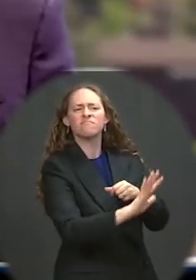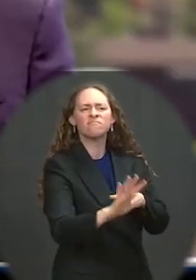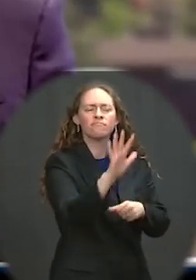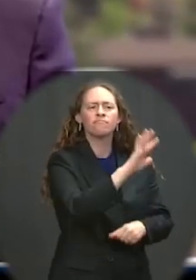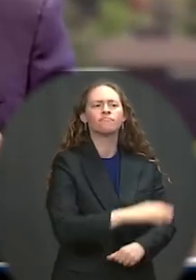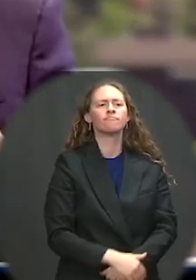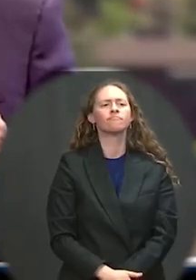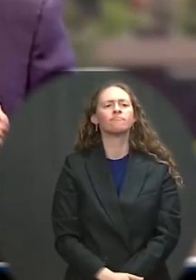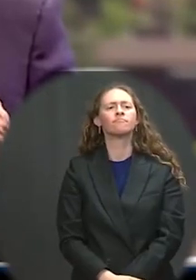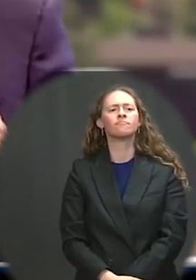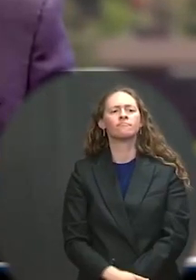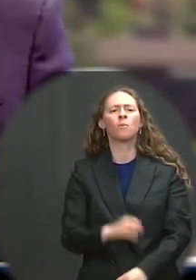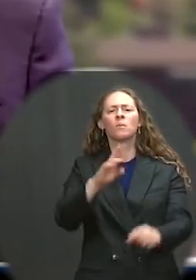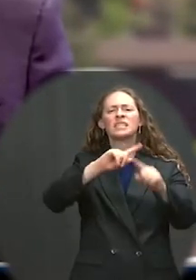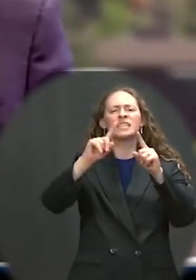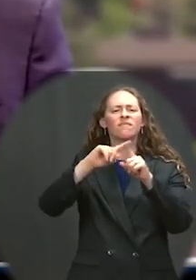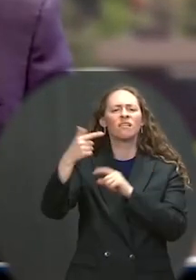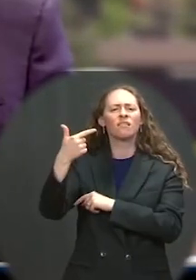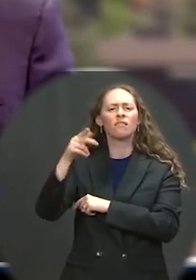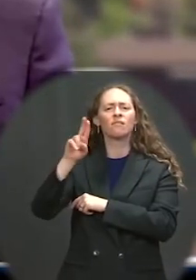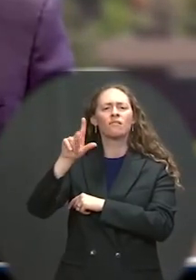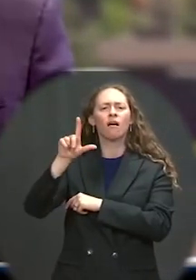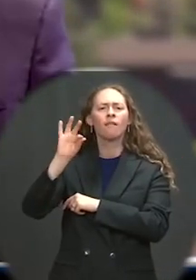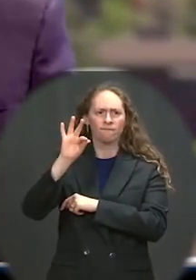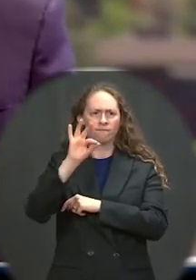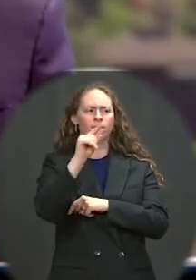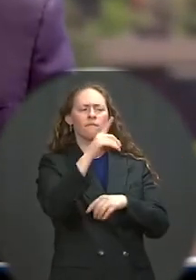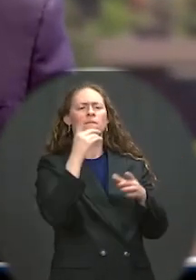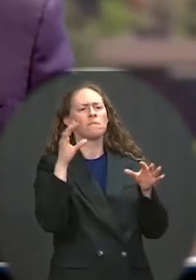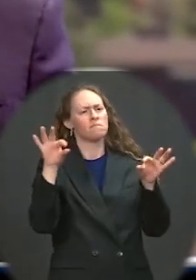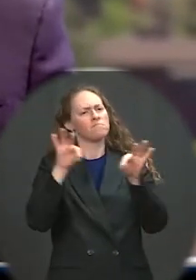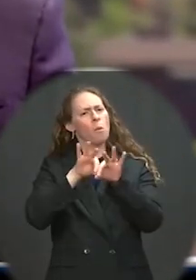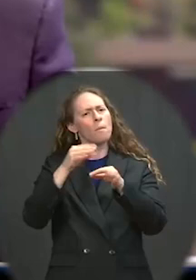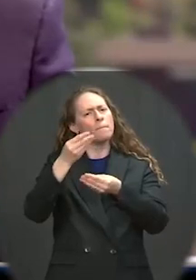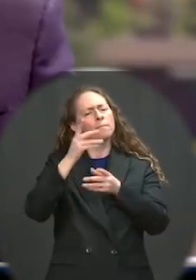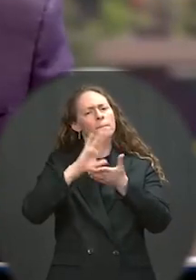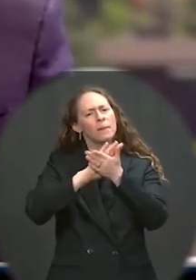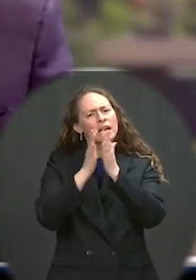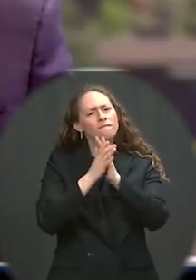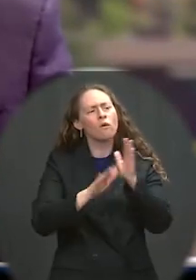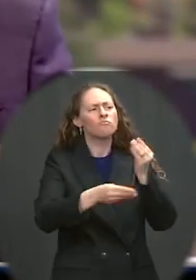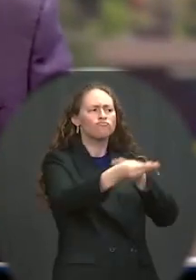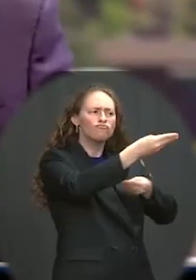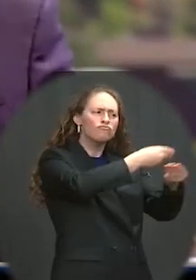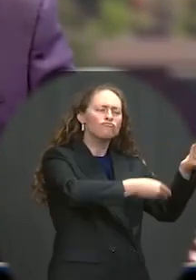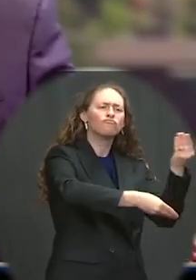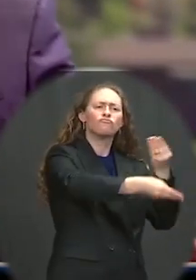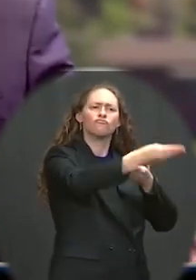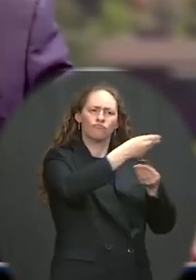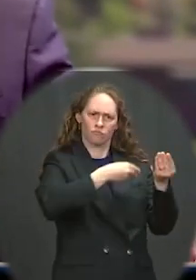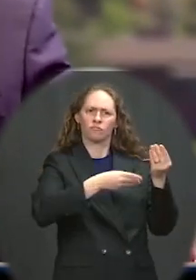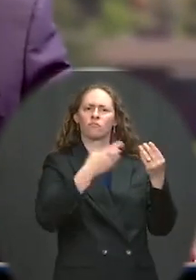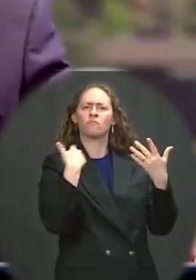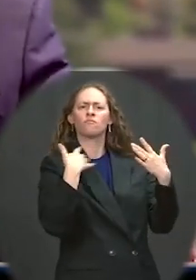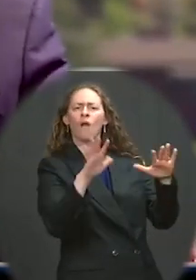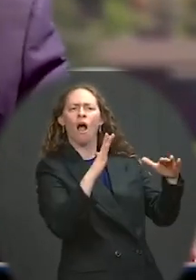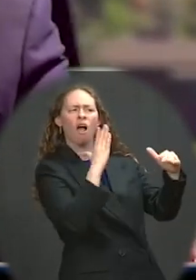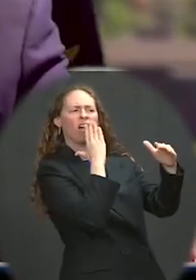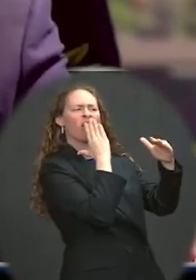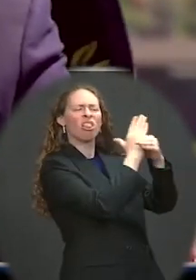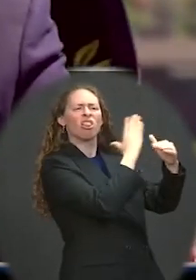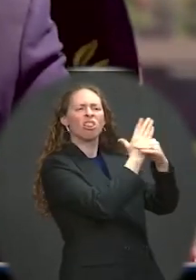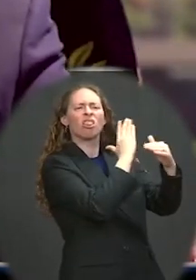It's a vital interest to America's foreign policy to secure unimpeded flow of global commerce.